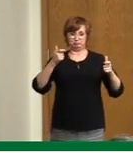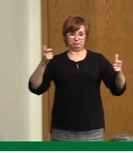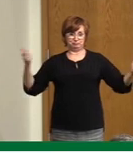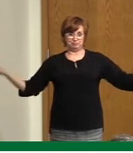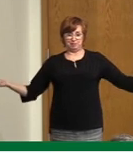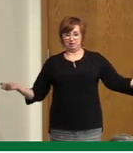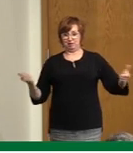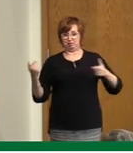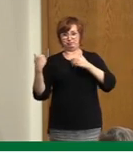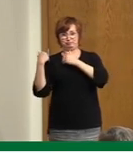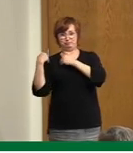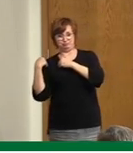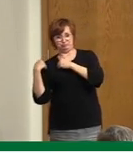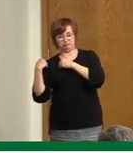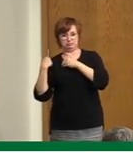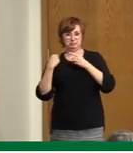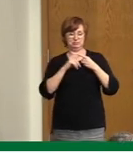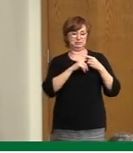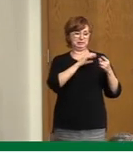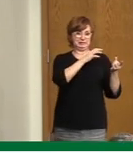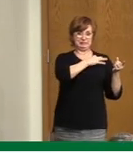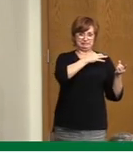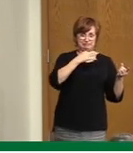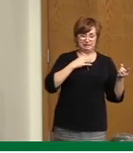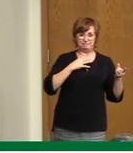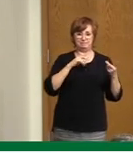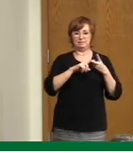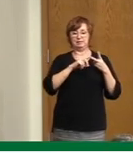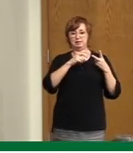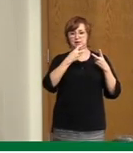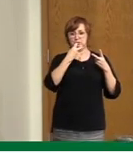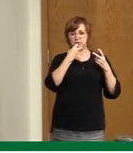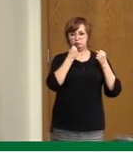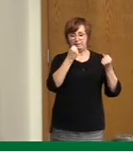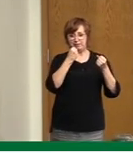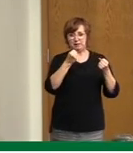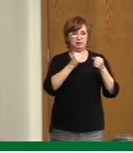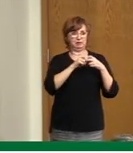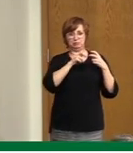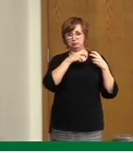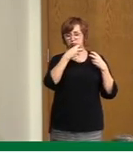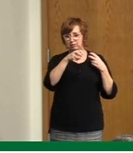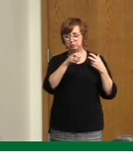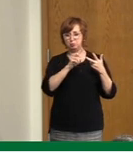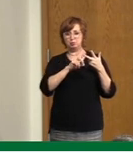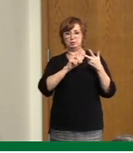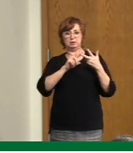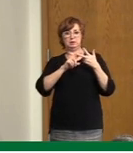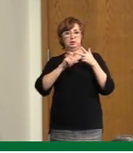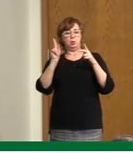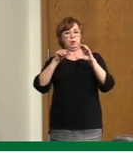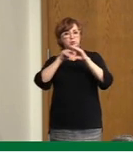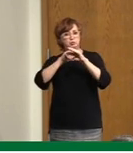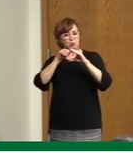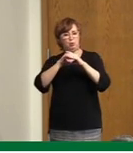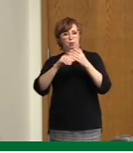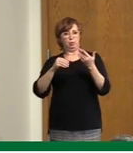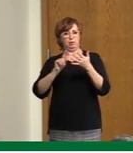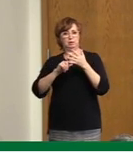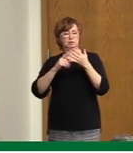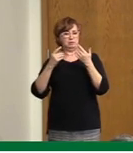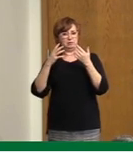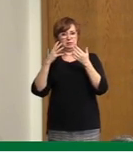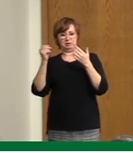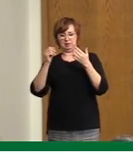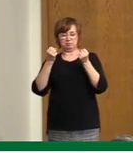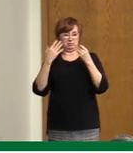staff, transportation, storage and many other logistical issues. But let me assure you,